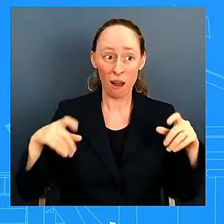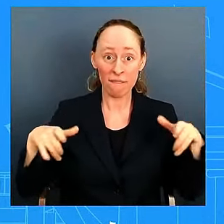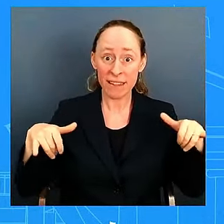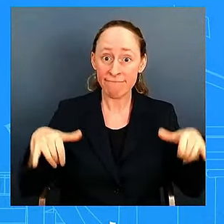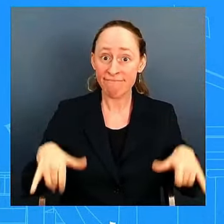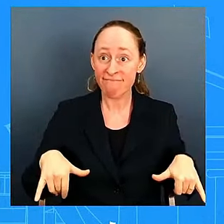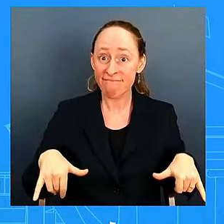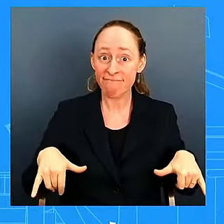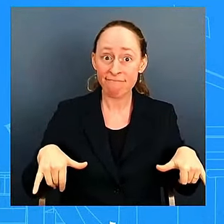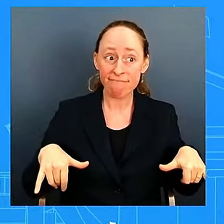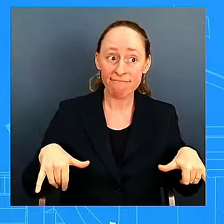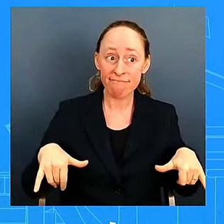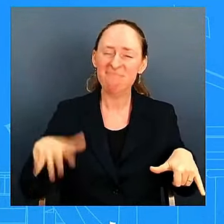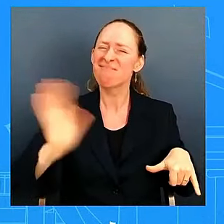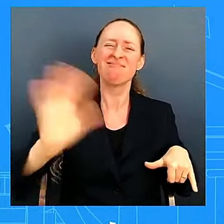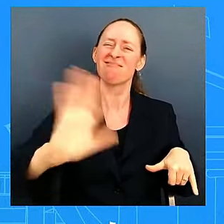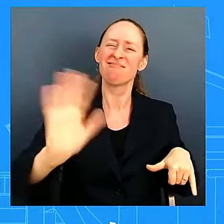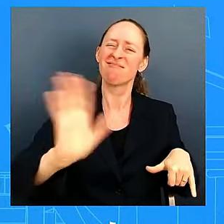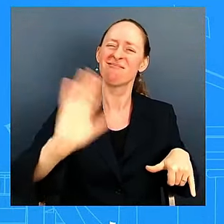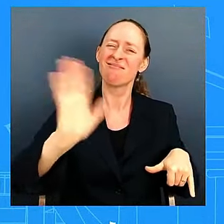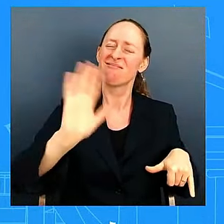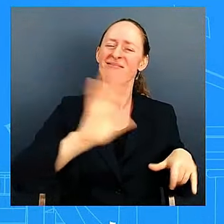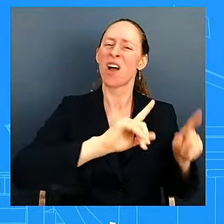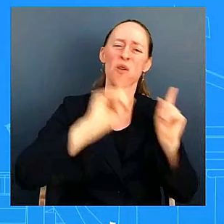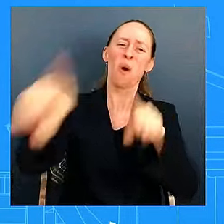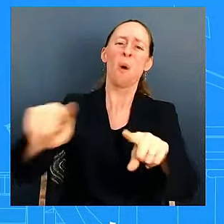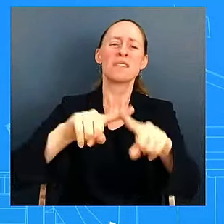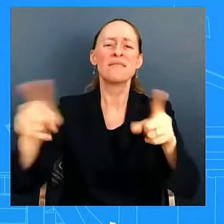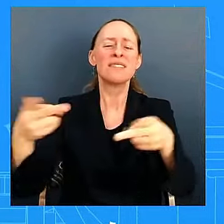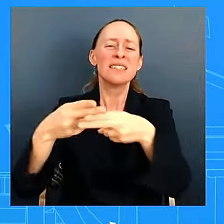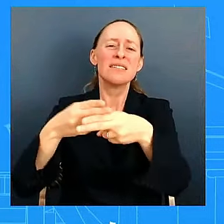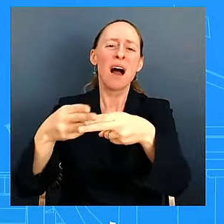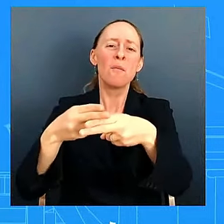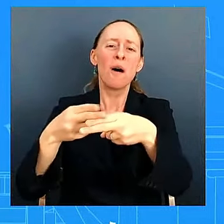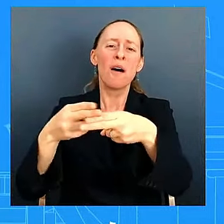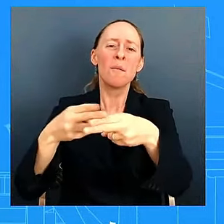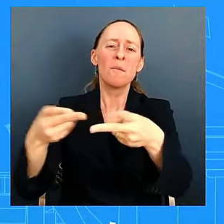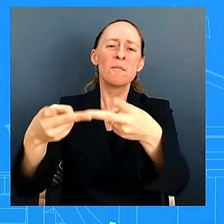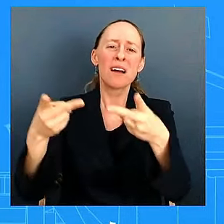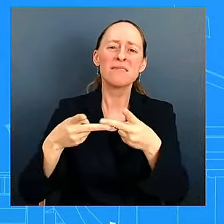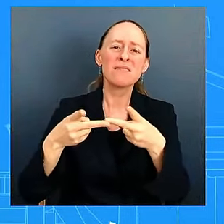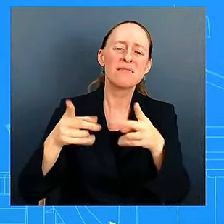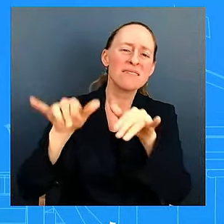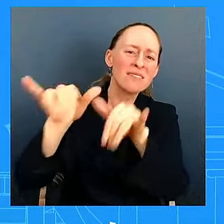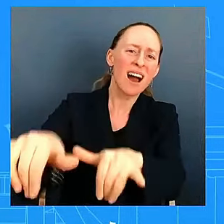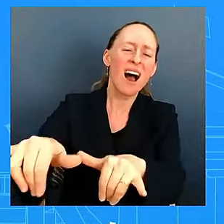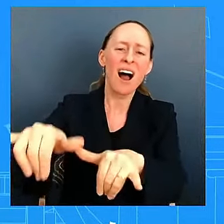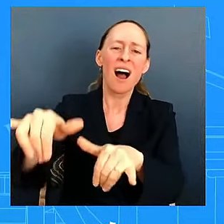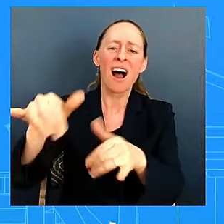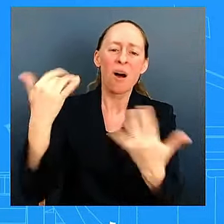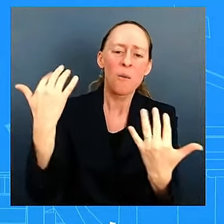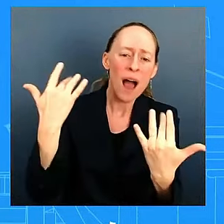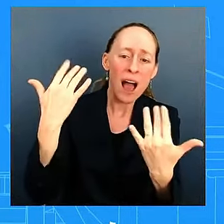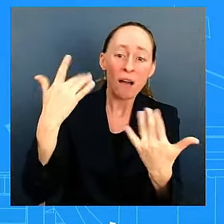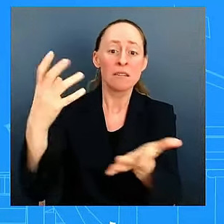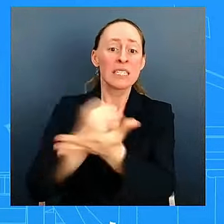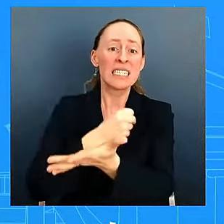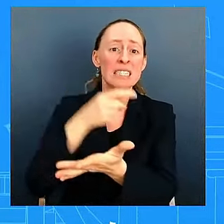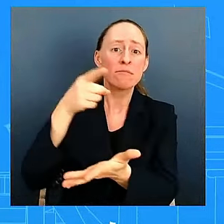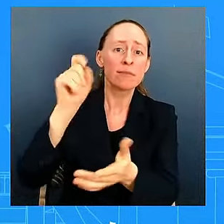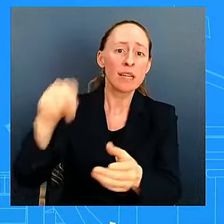electricity to power your phone where you can get pharmaceuticals if you need them if you lost everything where you can begin to